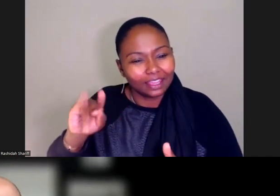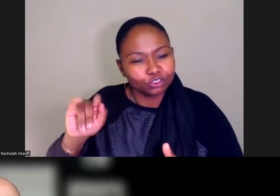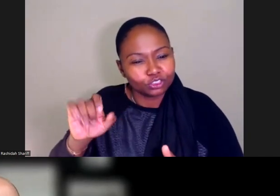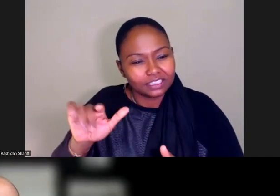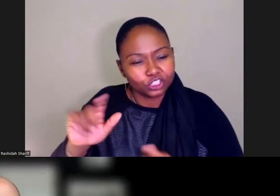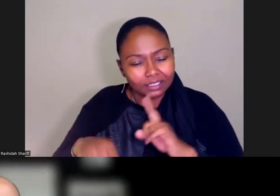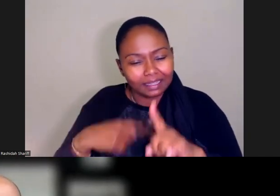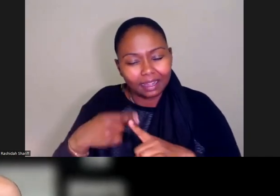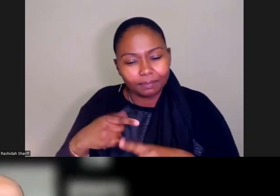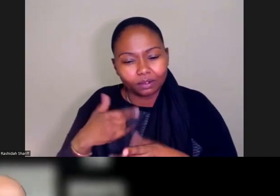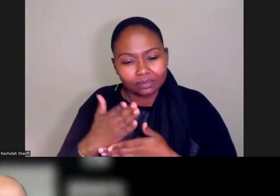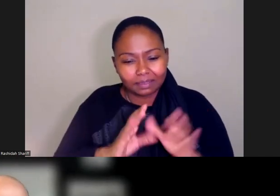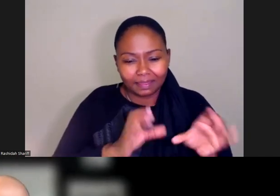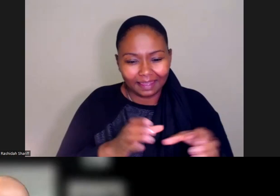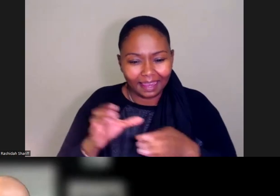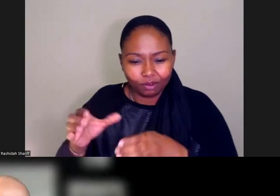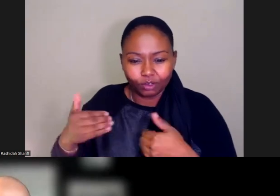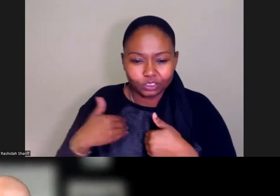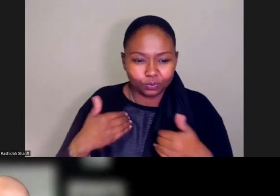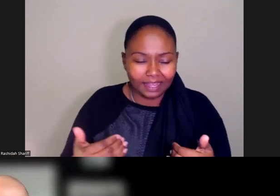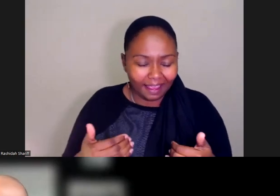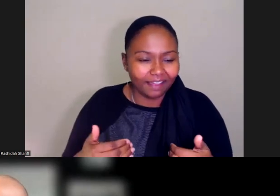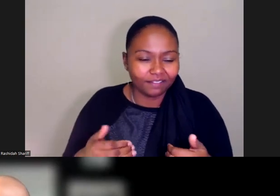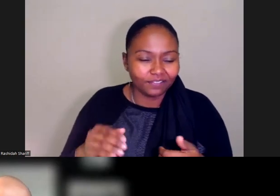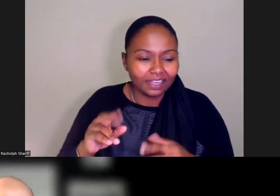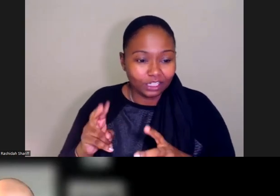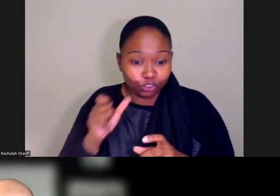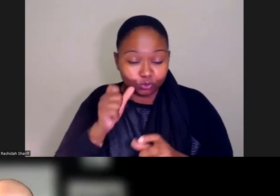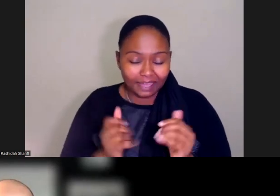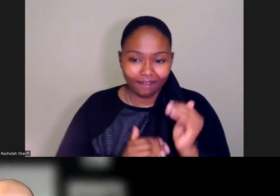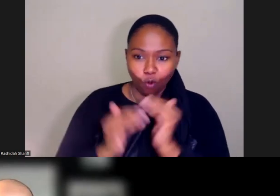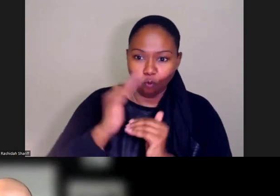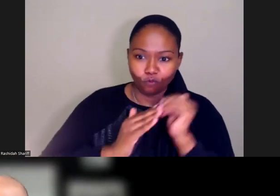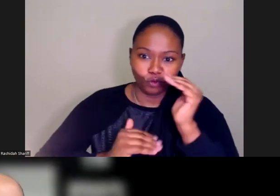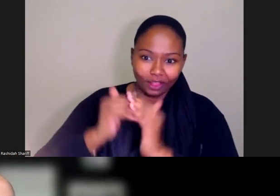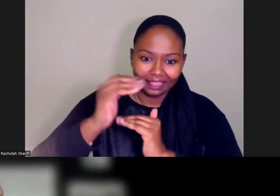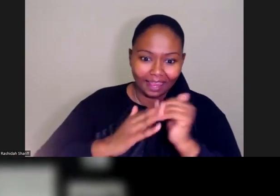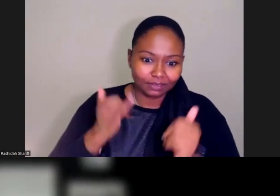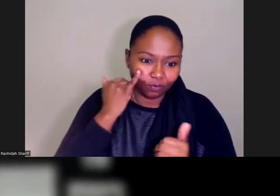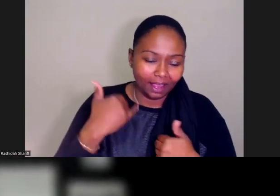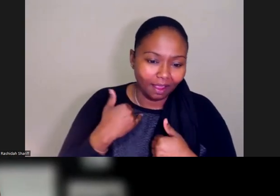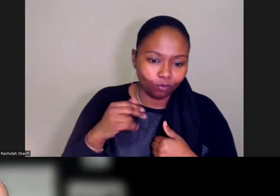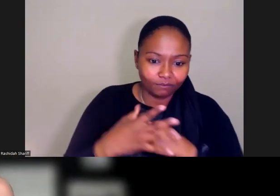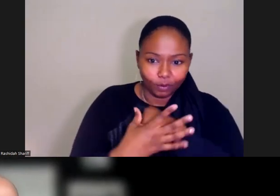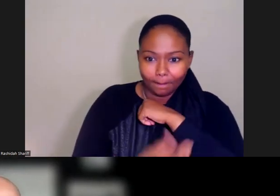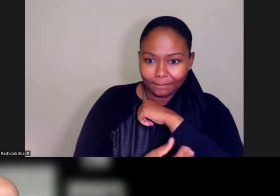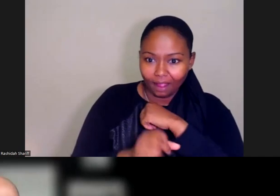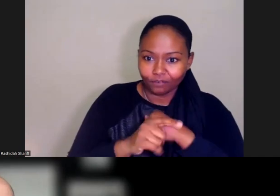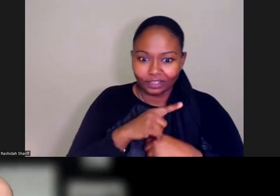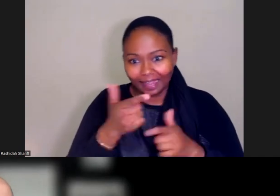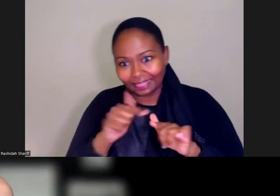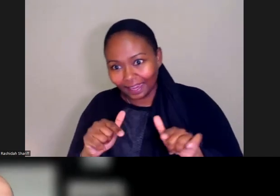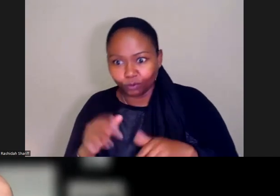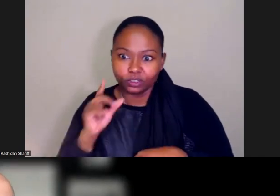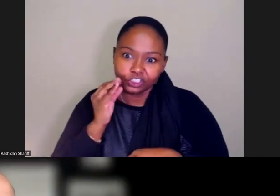of the categories that you're tracking in equity that we know have intersectional overlaps? So I think you had one for poverty and, you know, education and language and race.